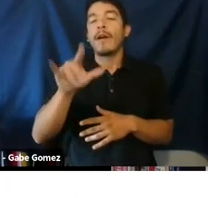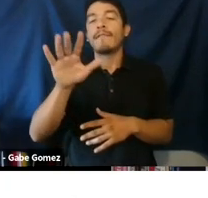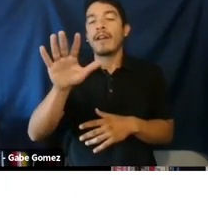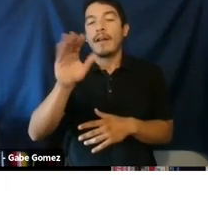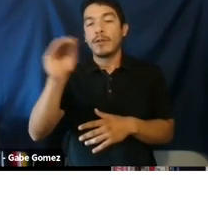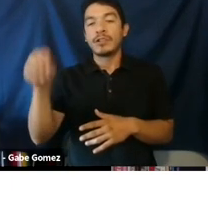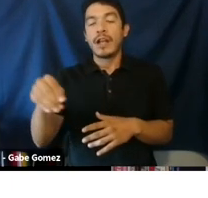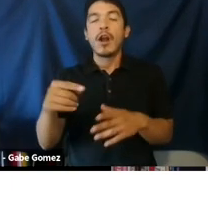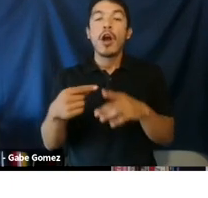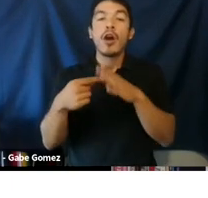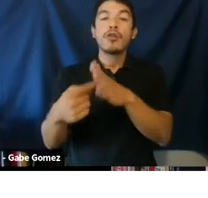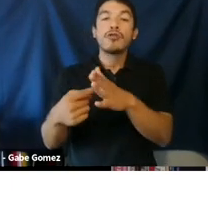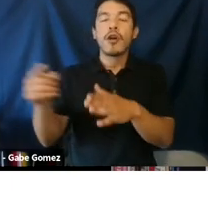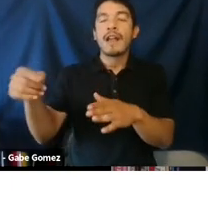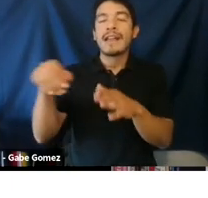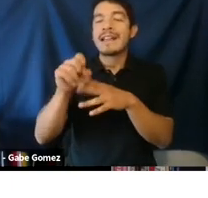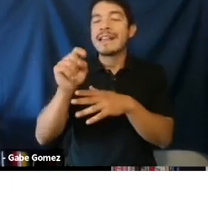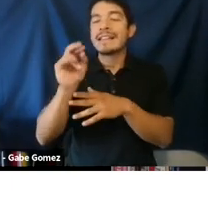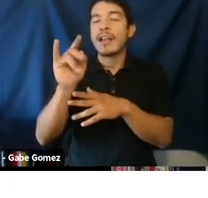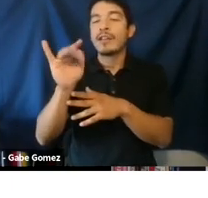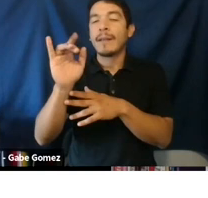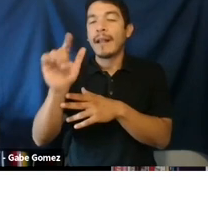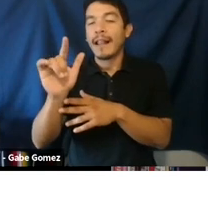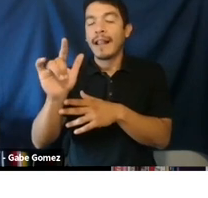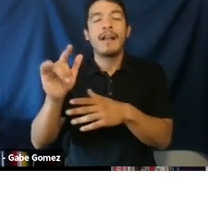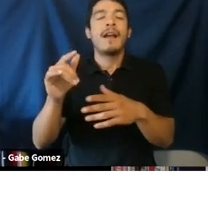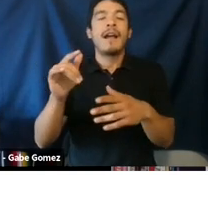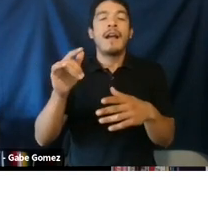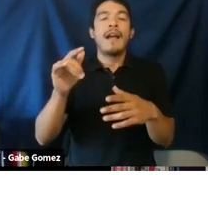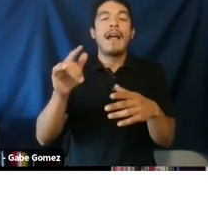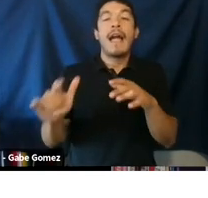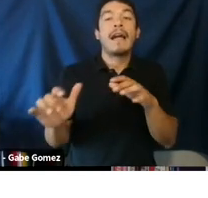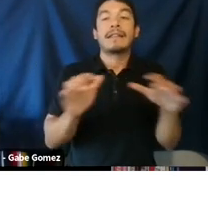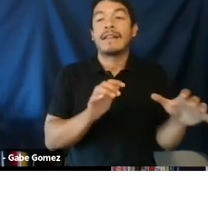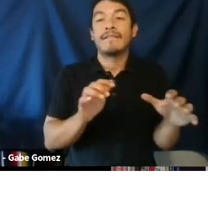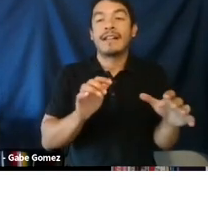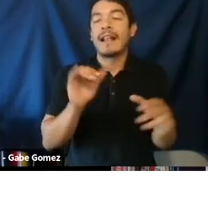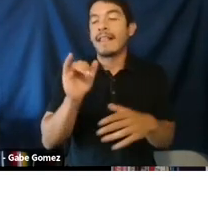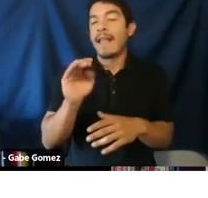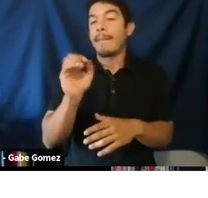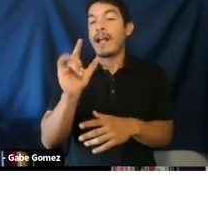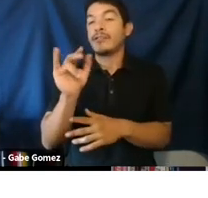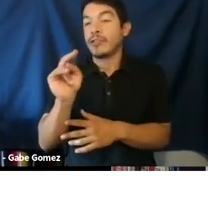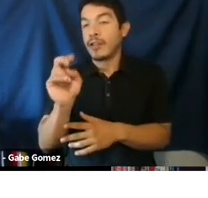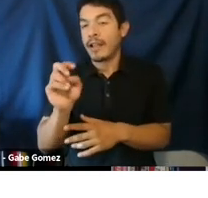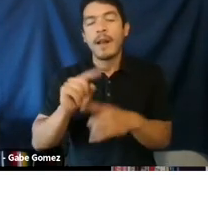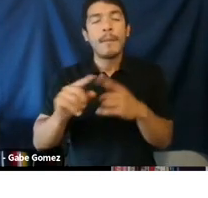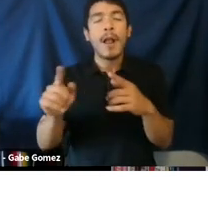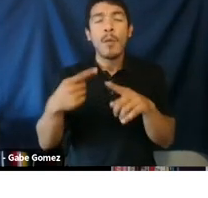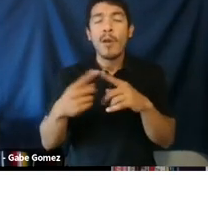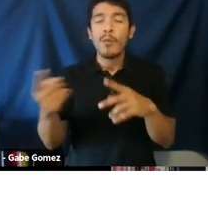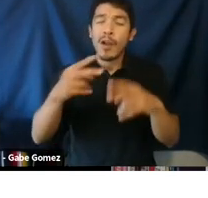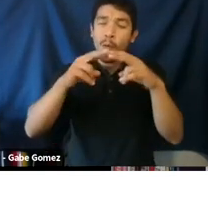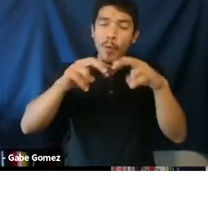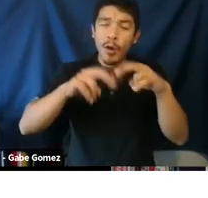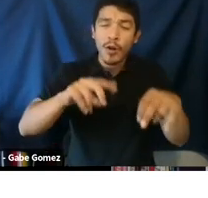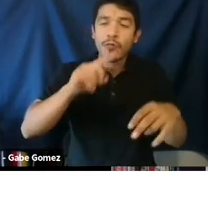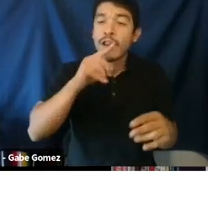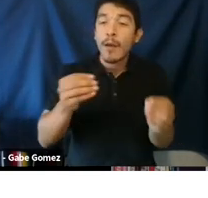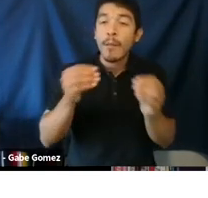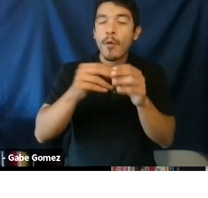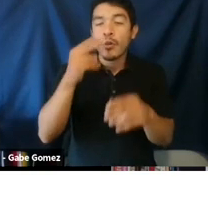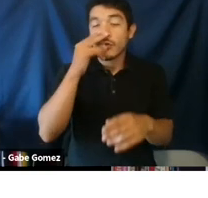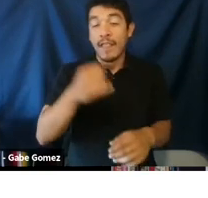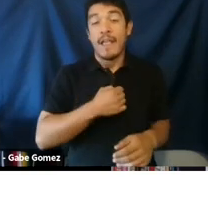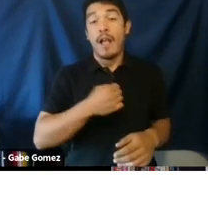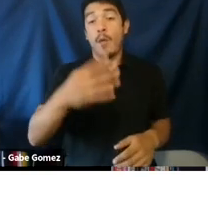We also found that 70.5% of male characters are shown engaging in stereotypically masculine activities. But